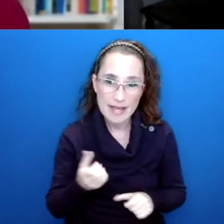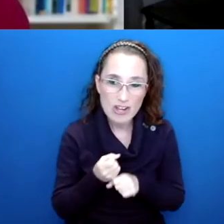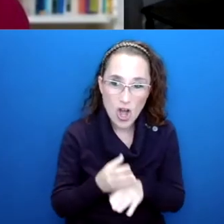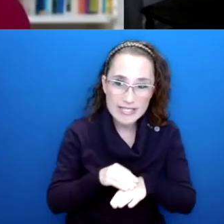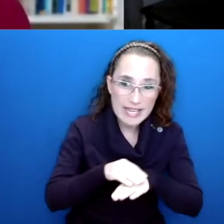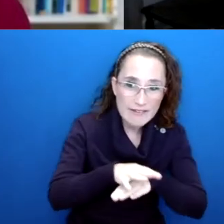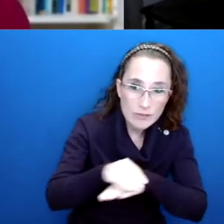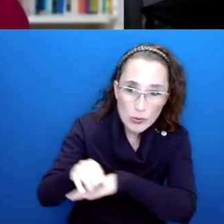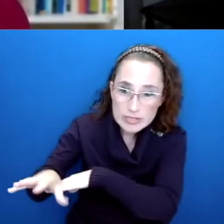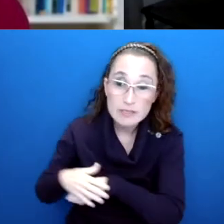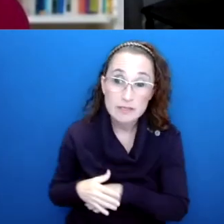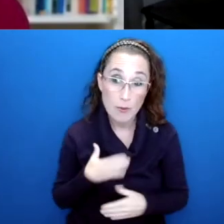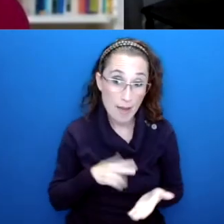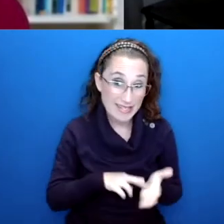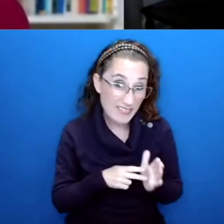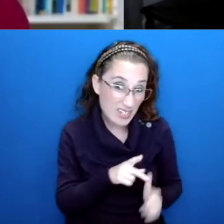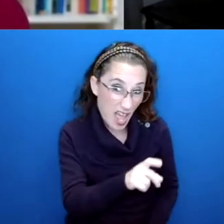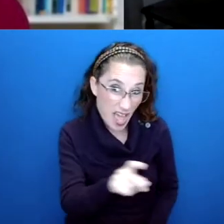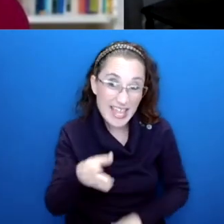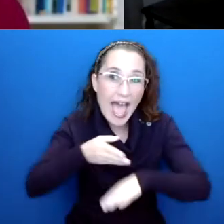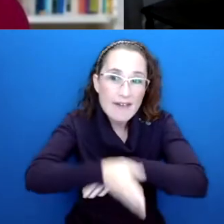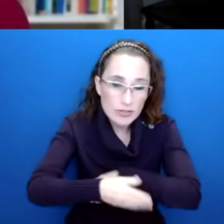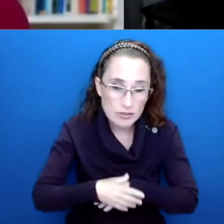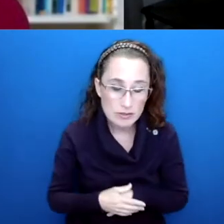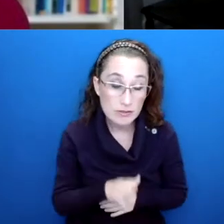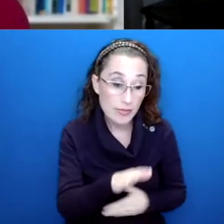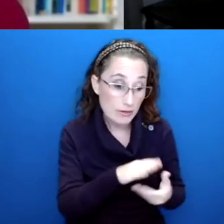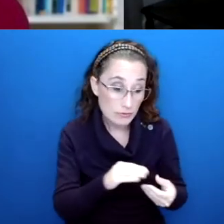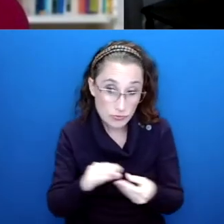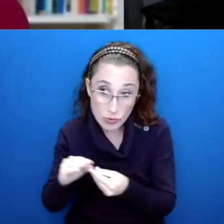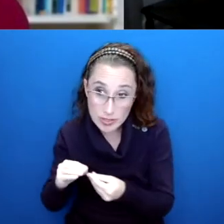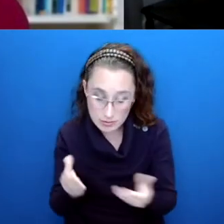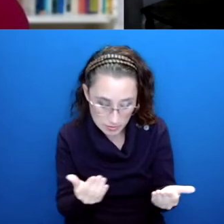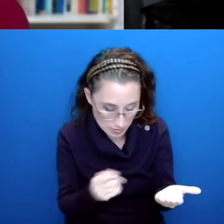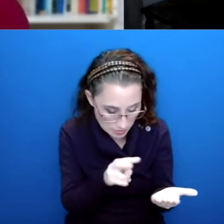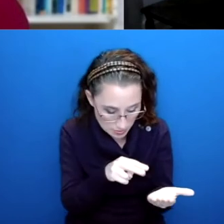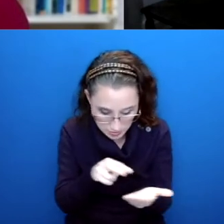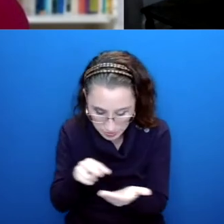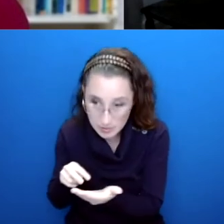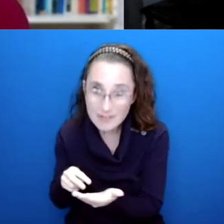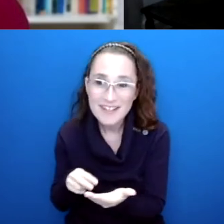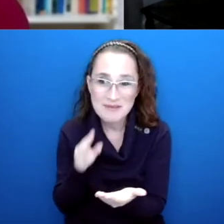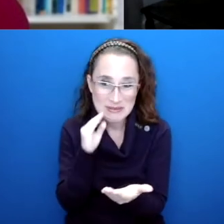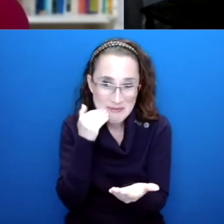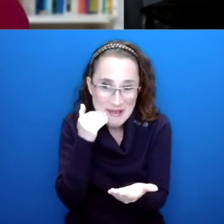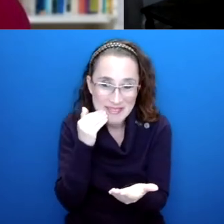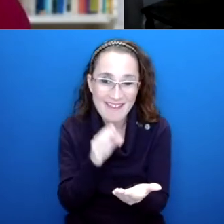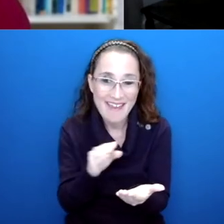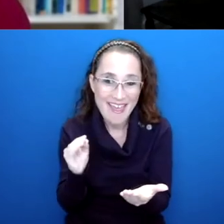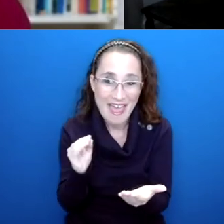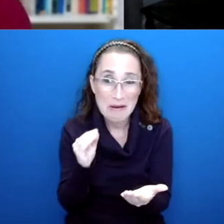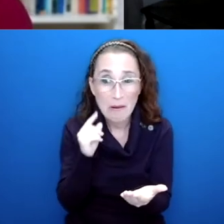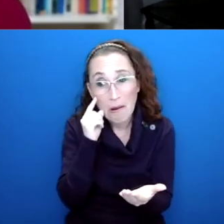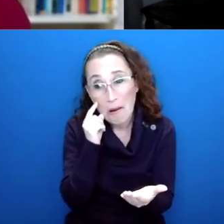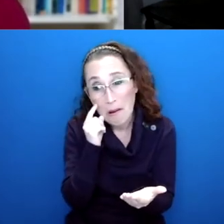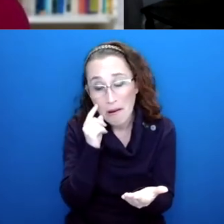definition by them to see if it matched. But when I read through these people's anecdotes that every time I do, I am both smiling and also almost tearing